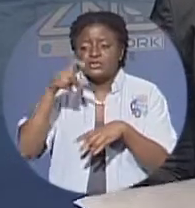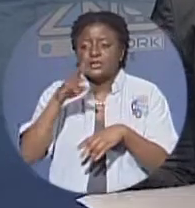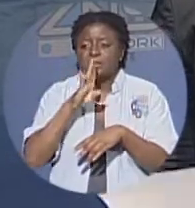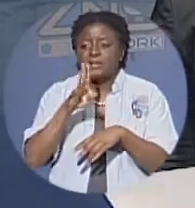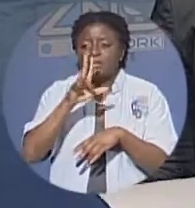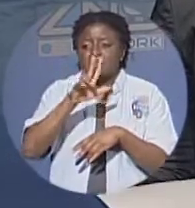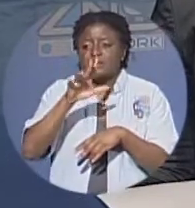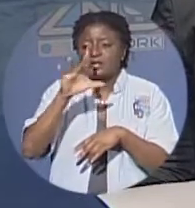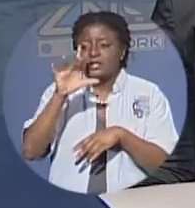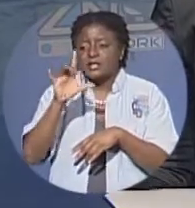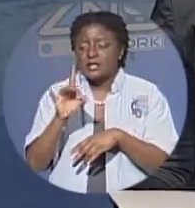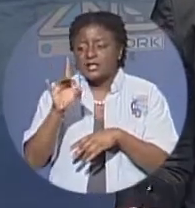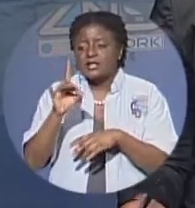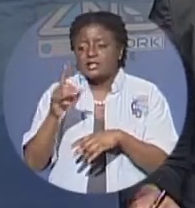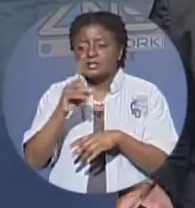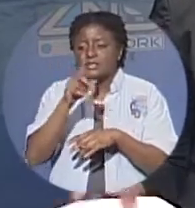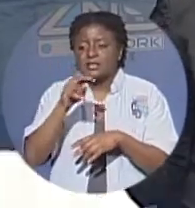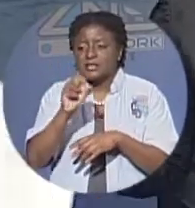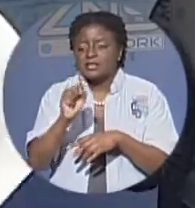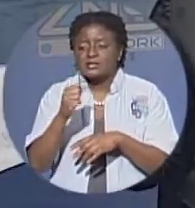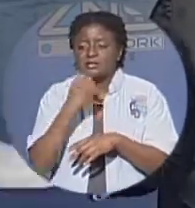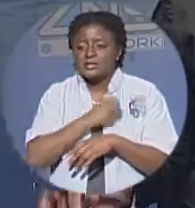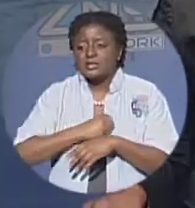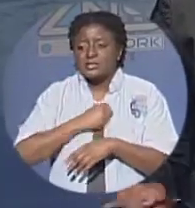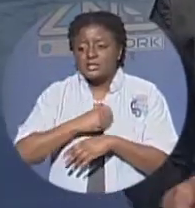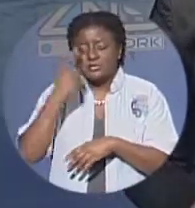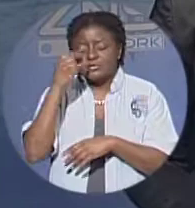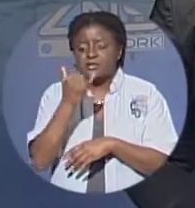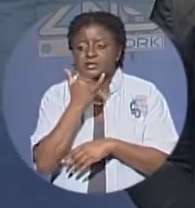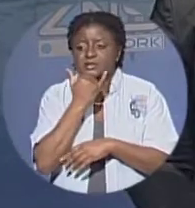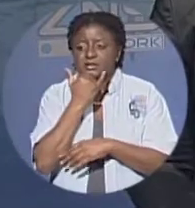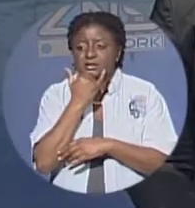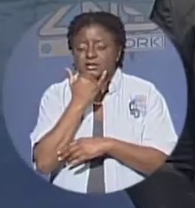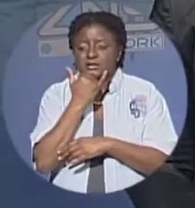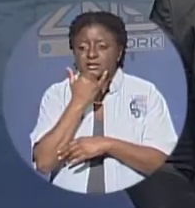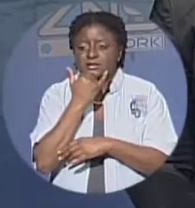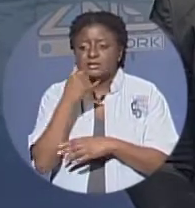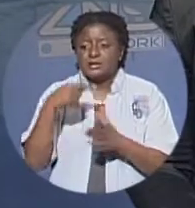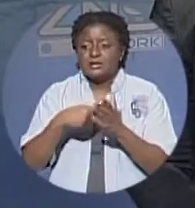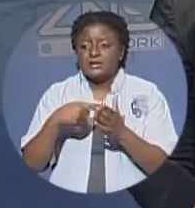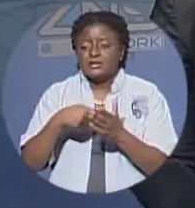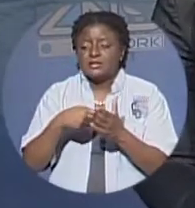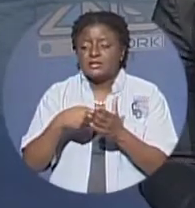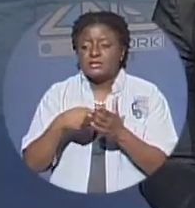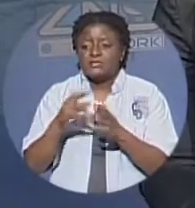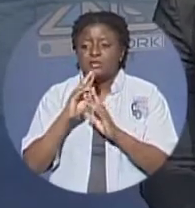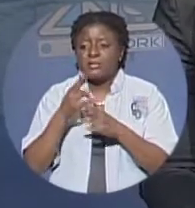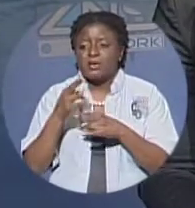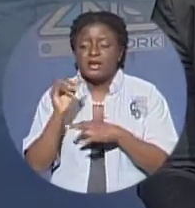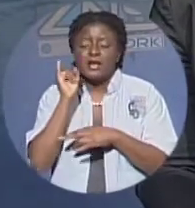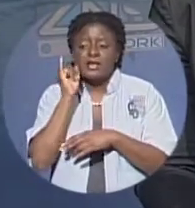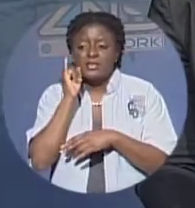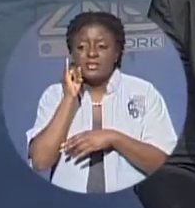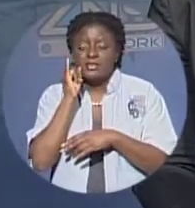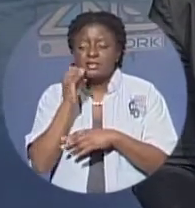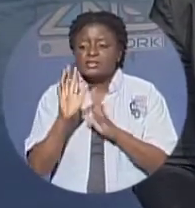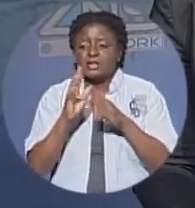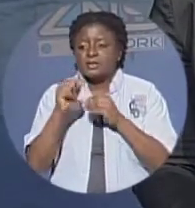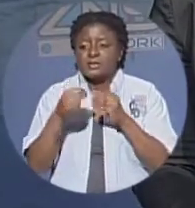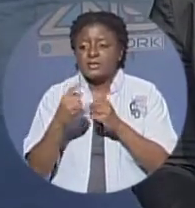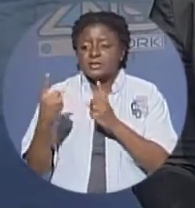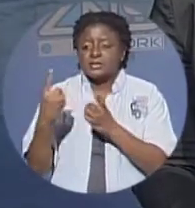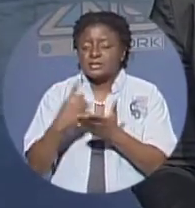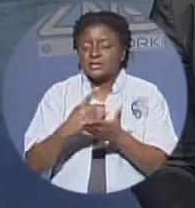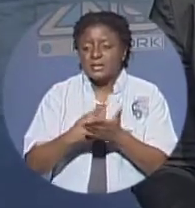and were a bit confused that an s apologizes for the error in this report ianthea talks about the debate on the straw market bill during the morning